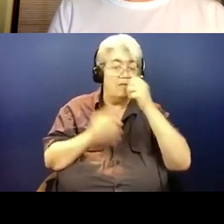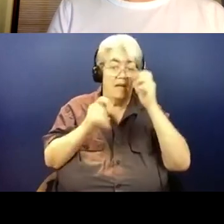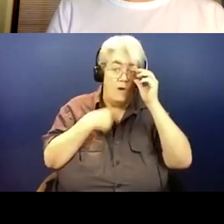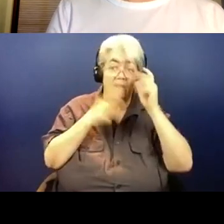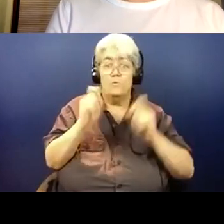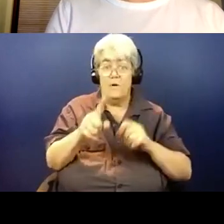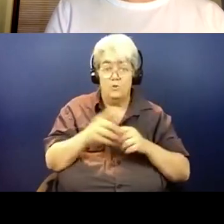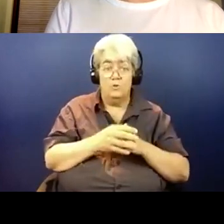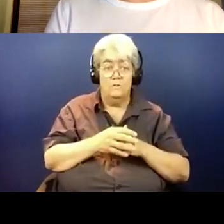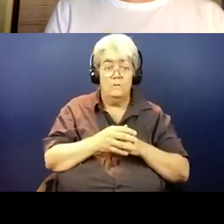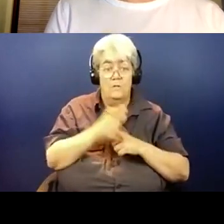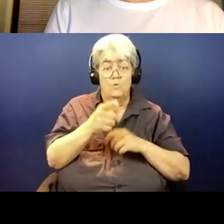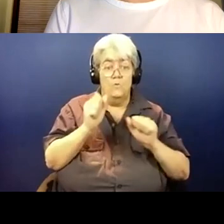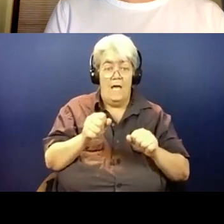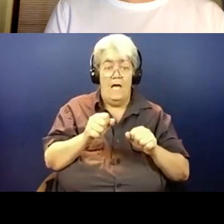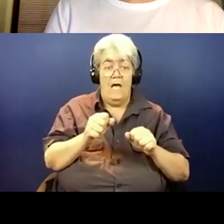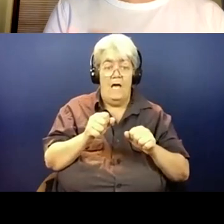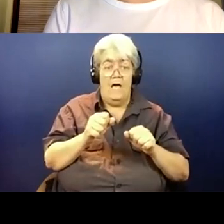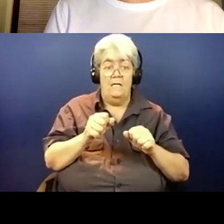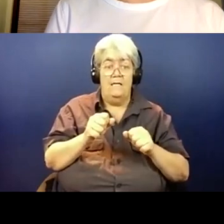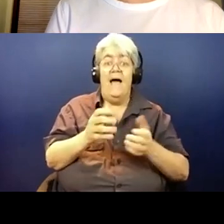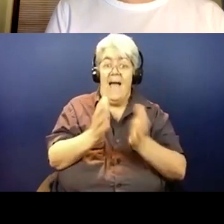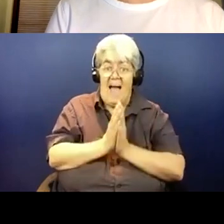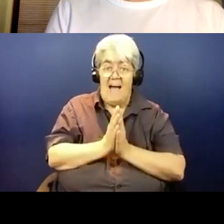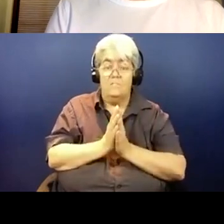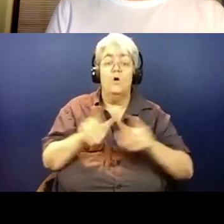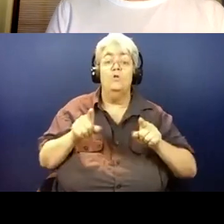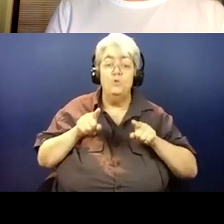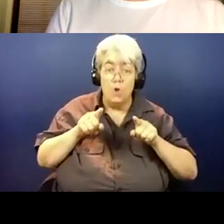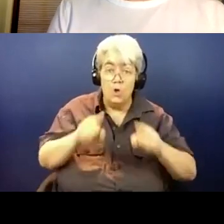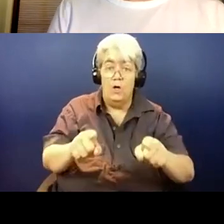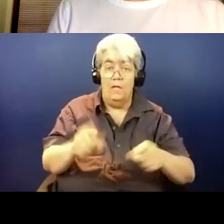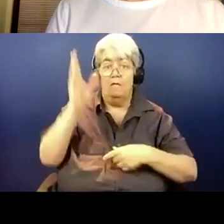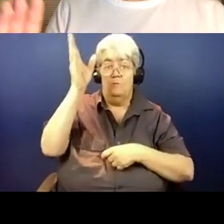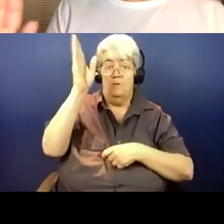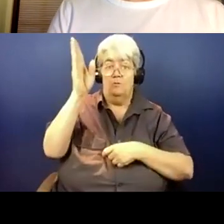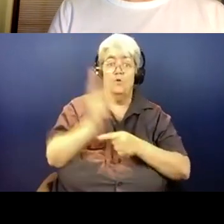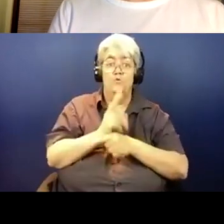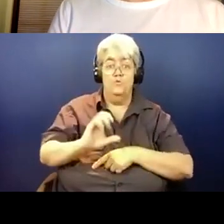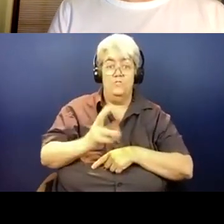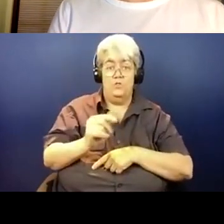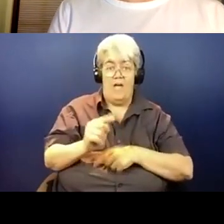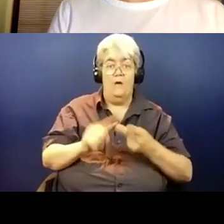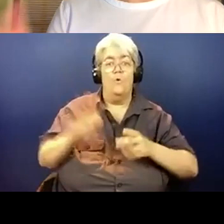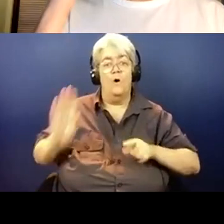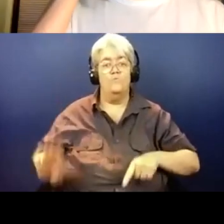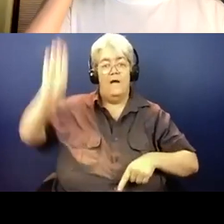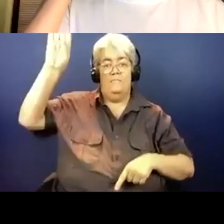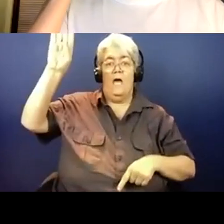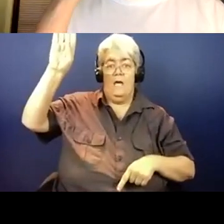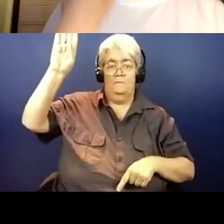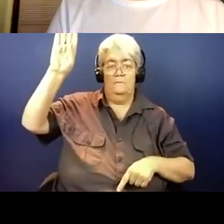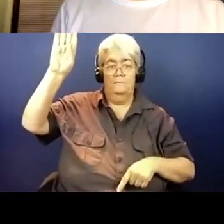you're what you can answer. You can ask it during the session, either by the chat or you can raise use the raise hand function.